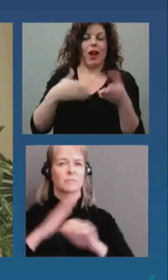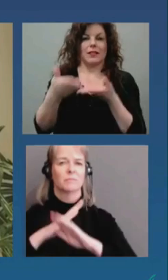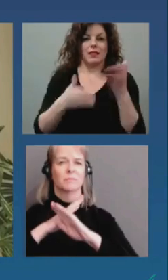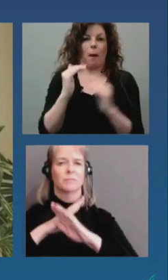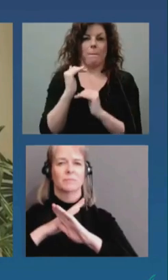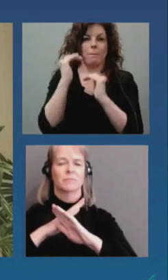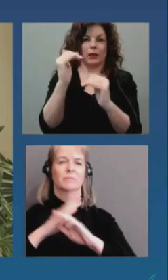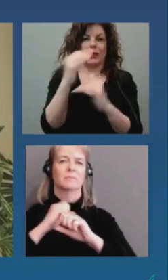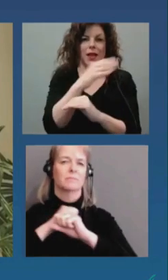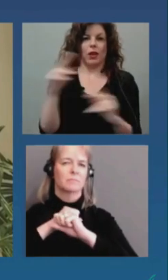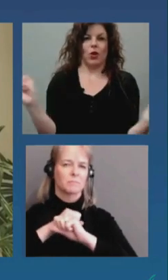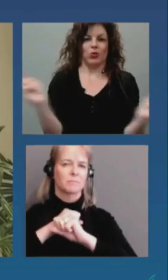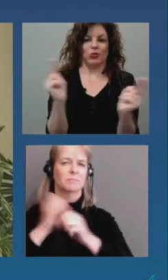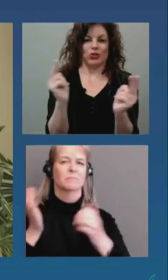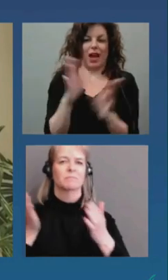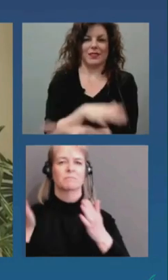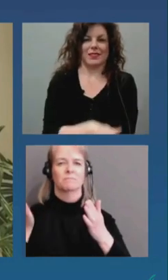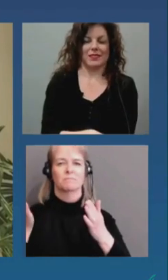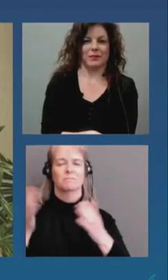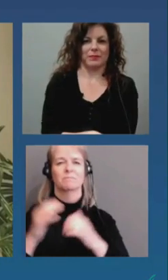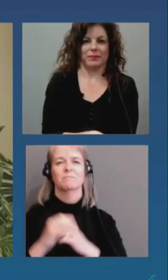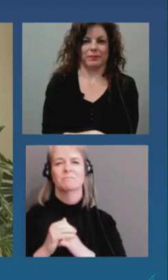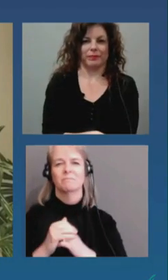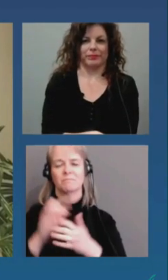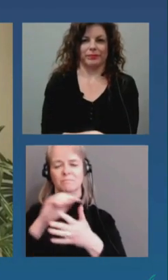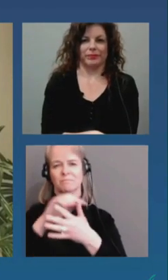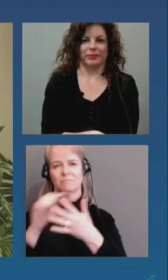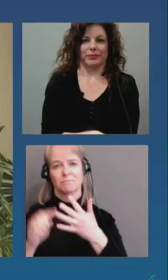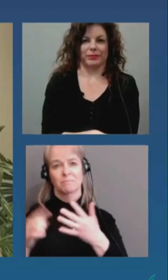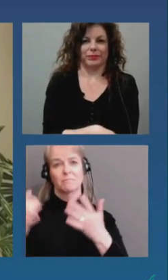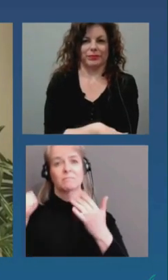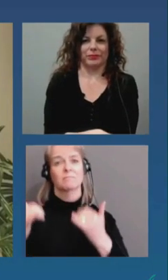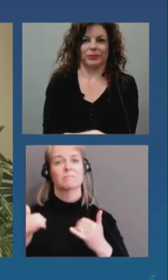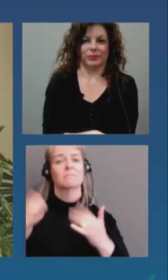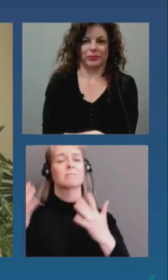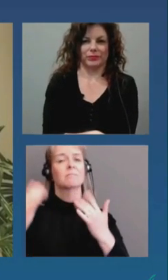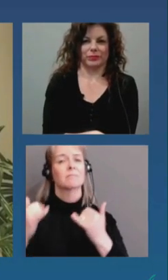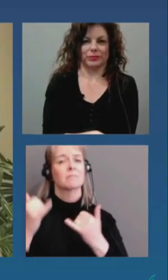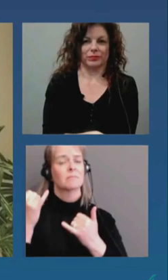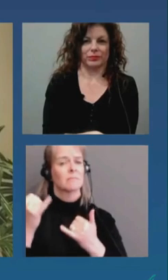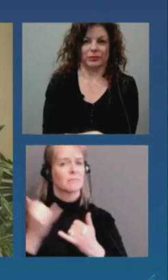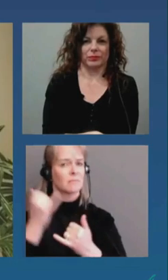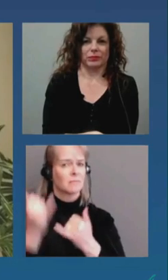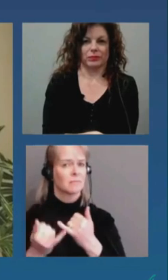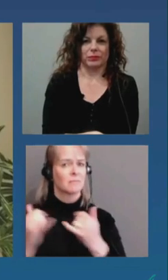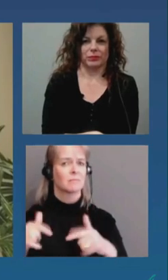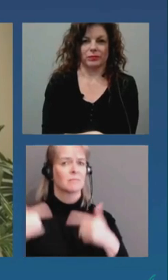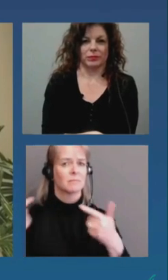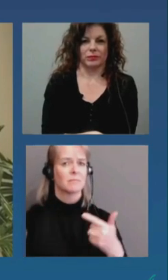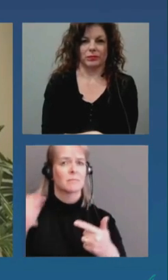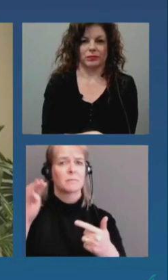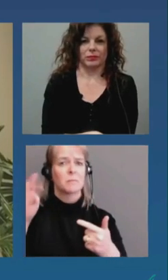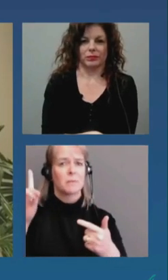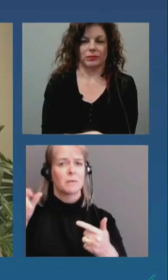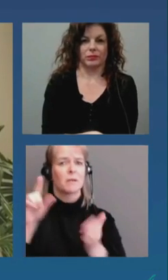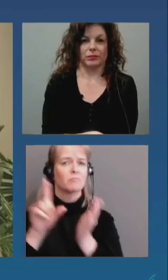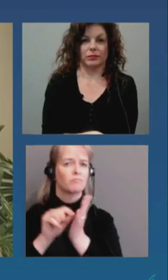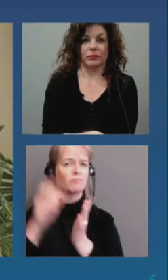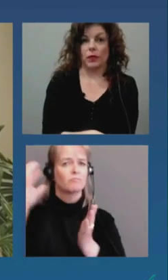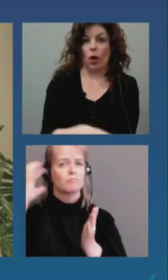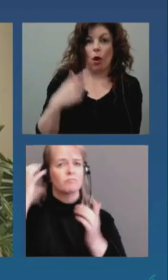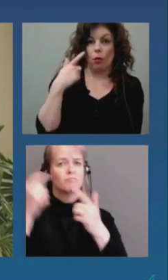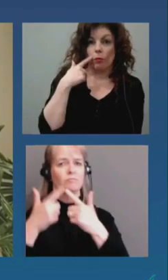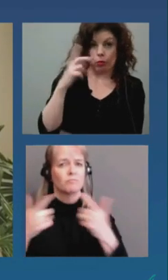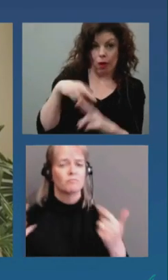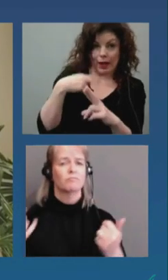Protection et d'Urgence. Available for questions from the media following the statements, also will have Disponible pour répondre aux questions